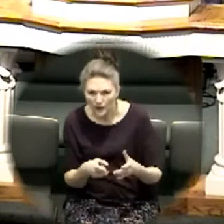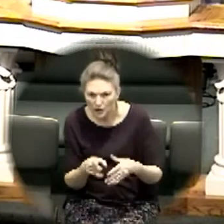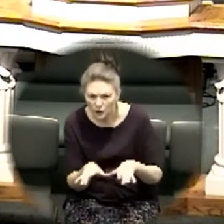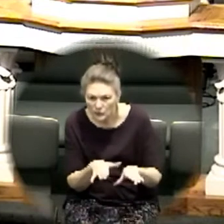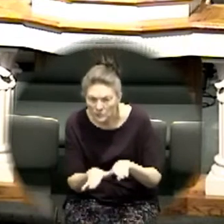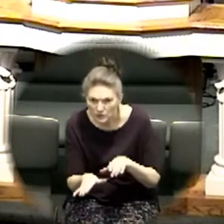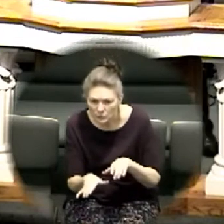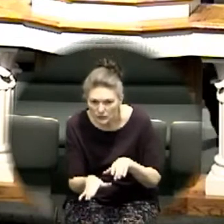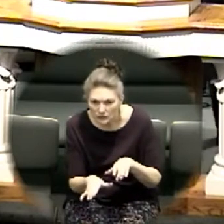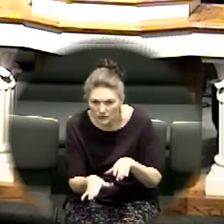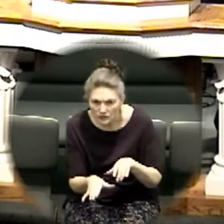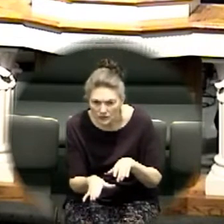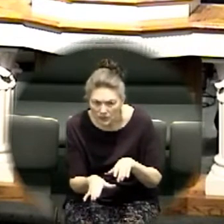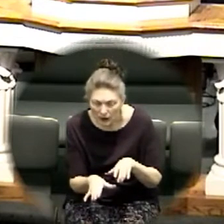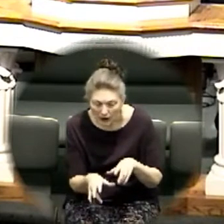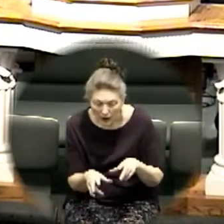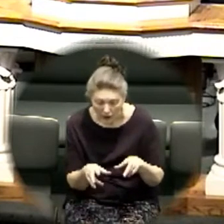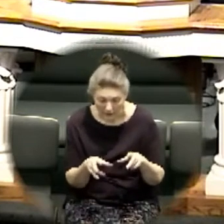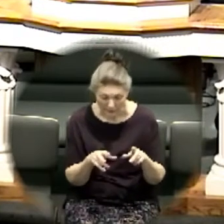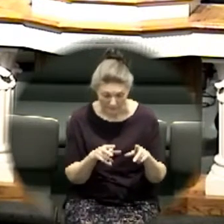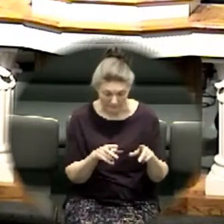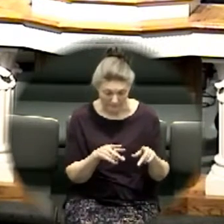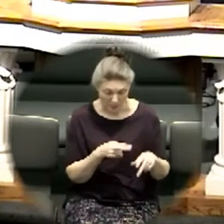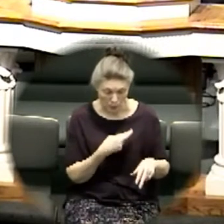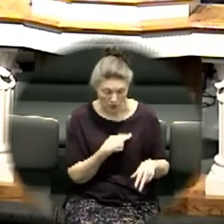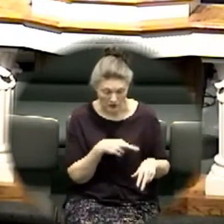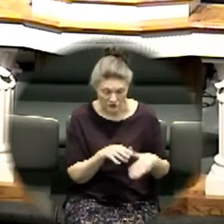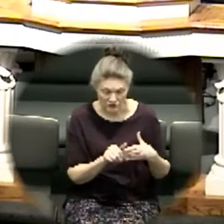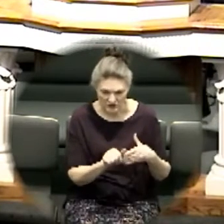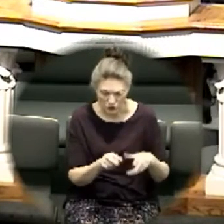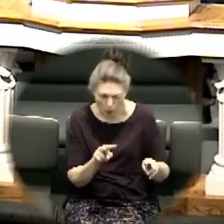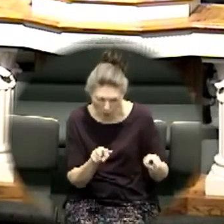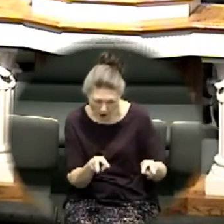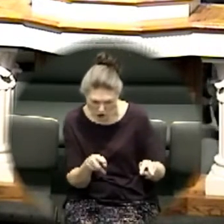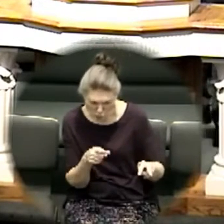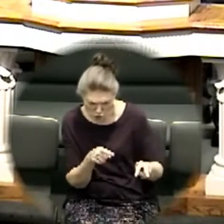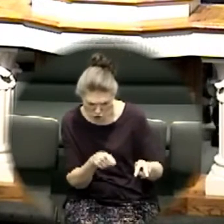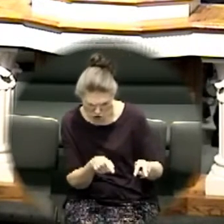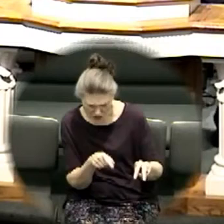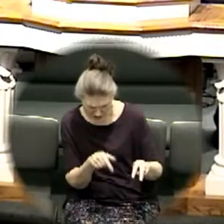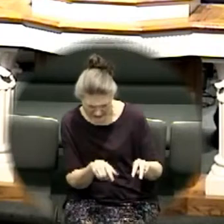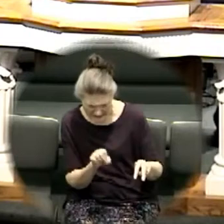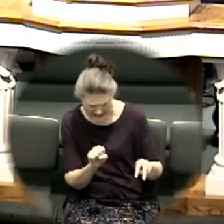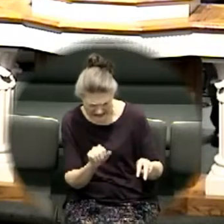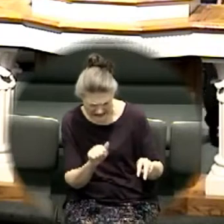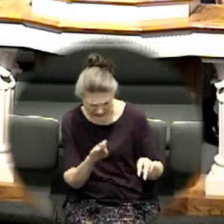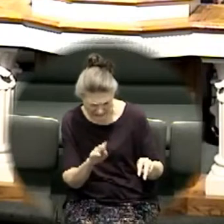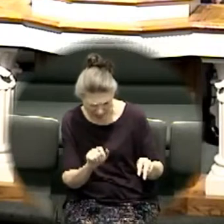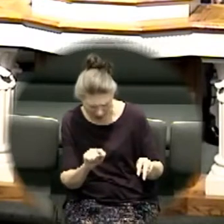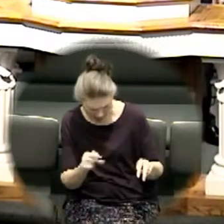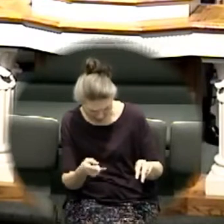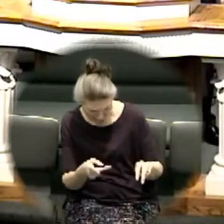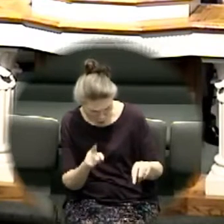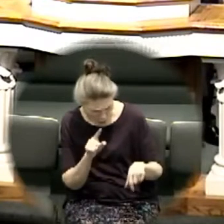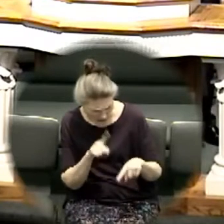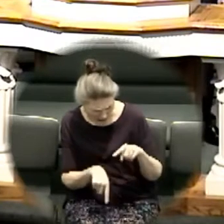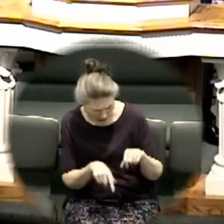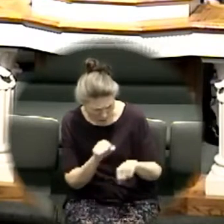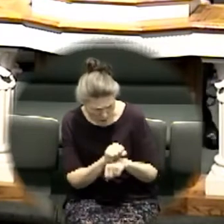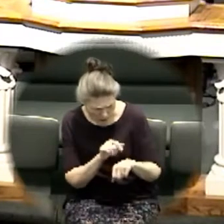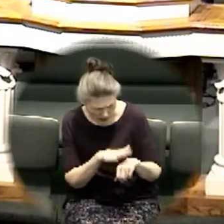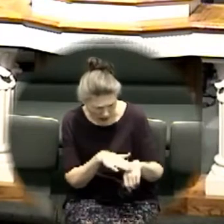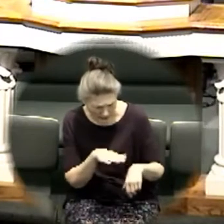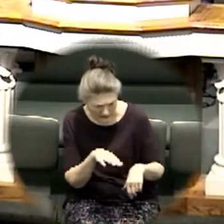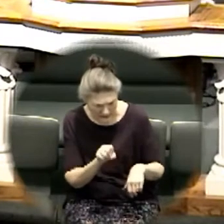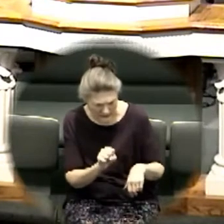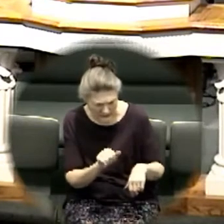do if I violate the law I'm in trouble but that guy heals people what am I going to do